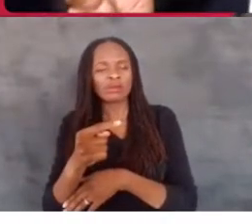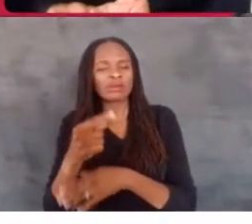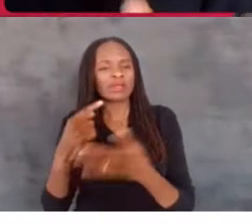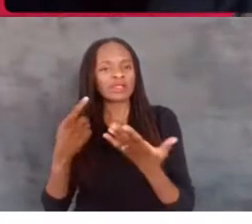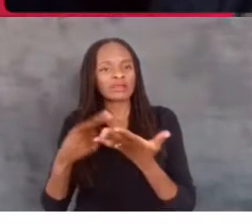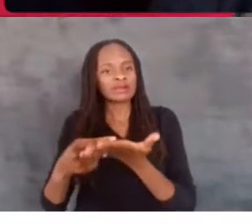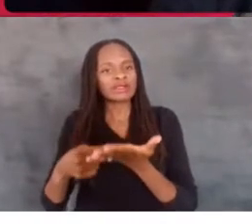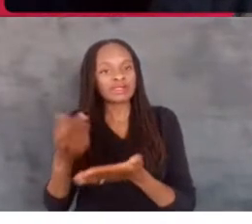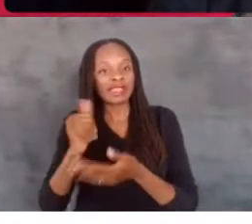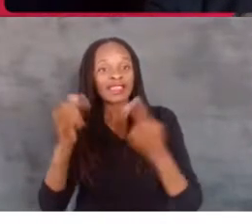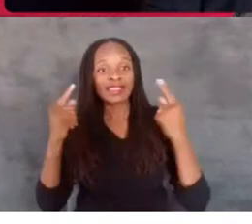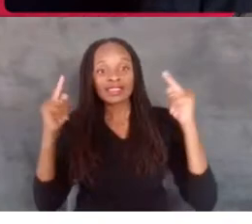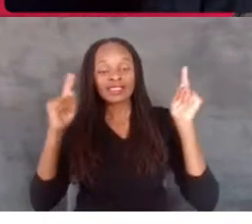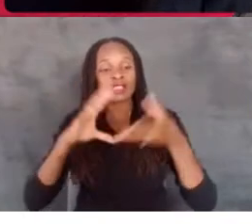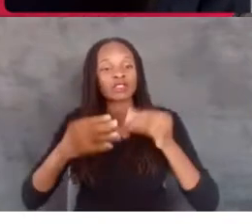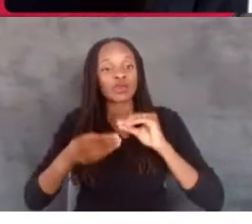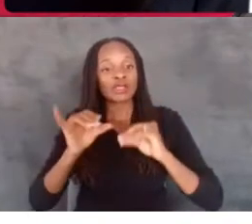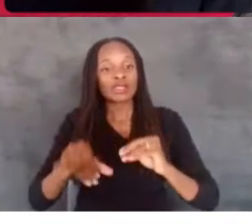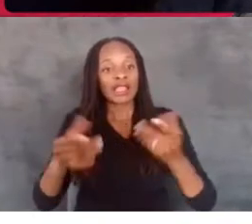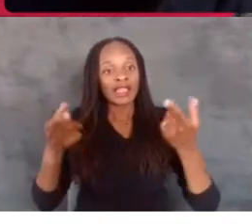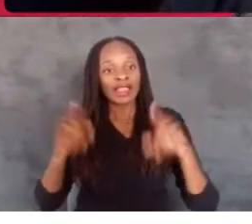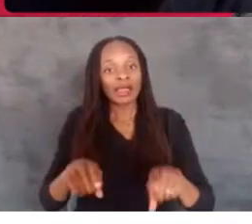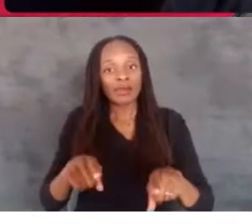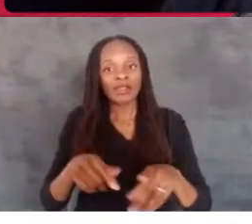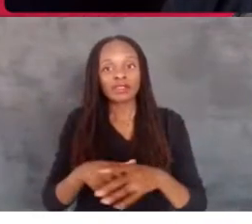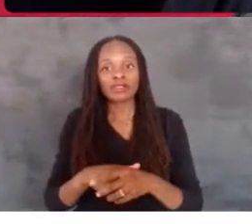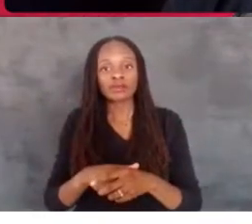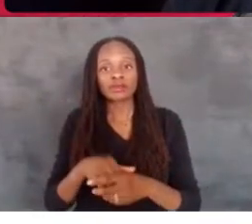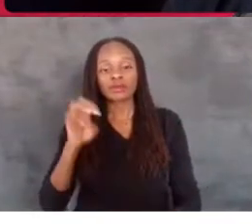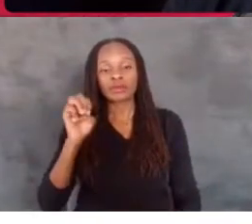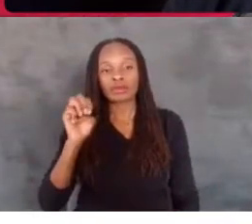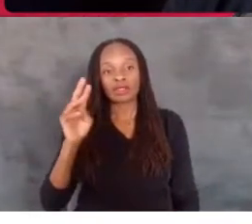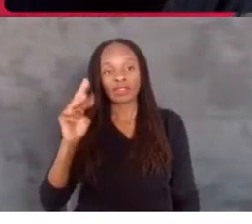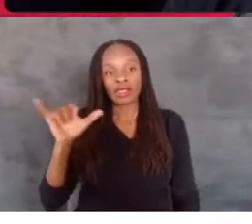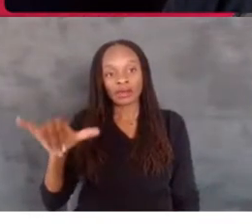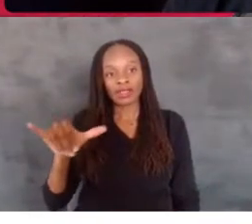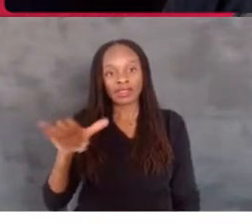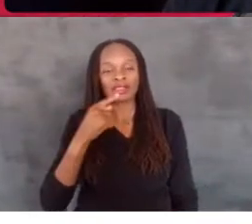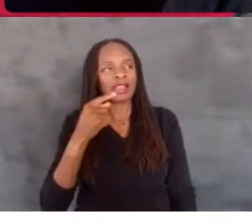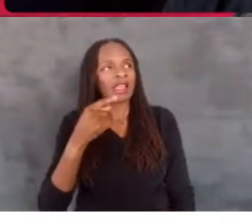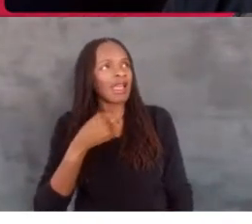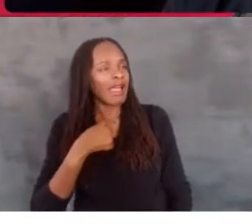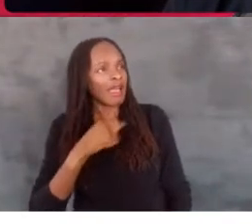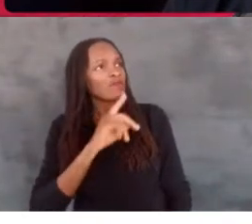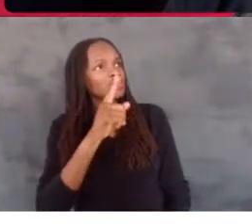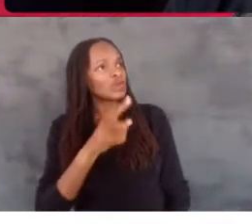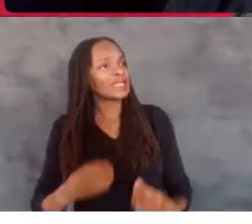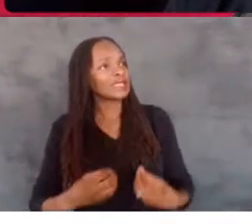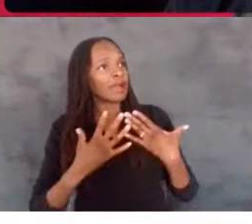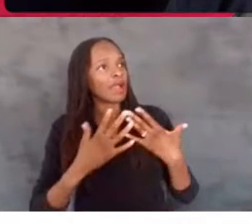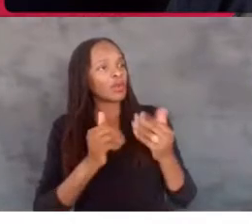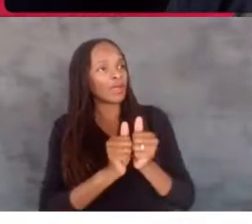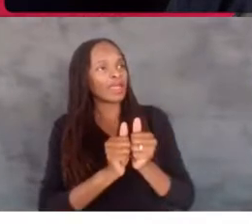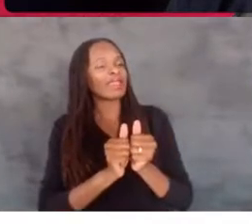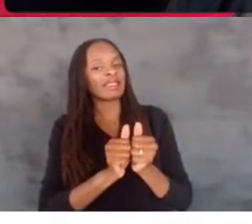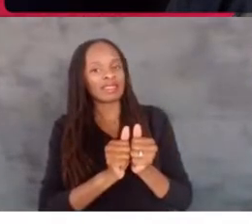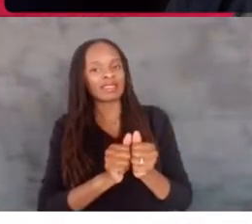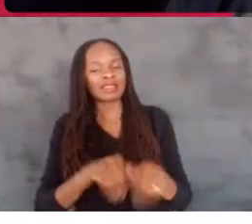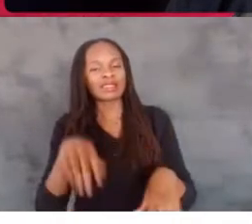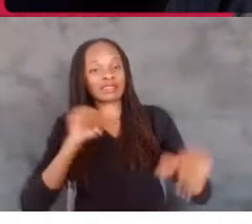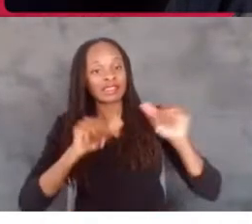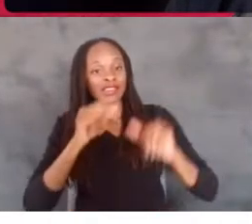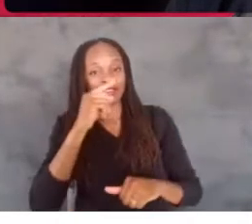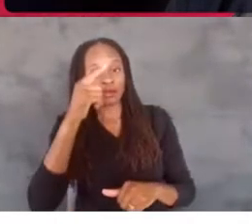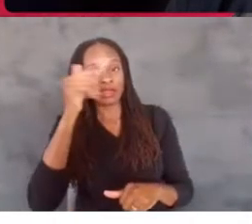happened from that film? Well, I was pretty inspired by sci-fi because, you know, a lot of